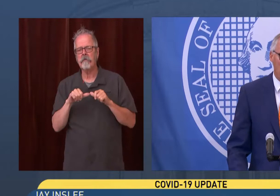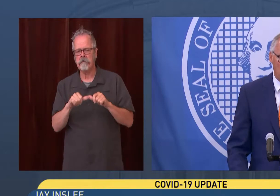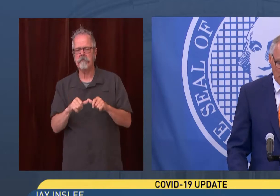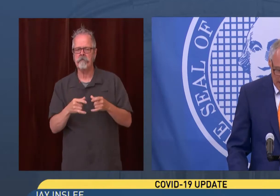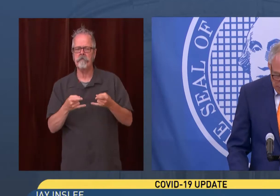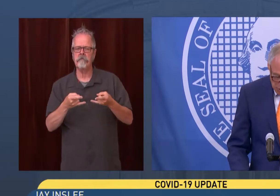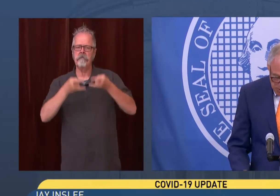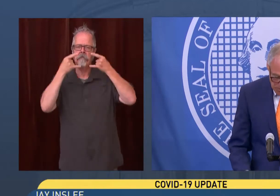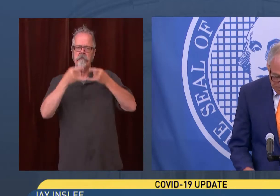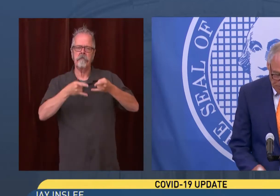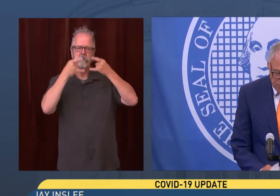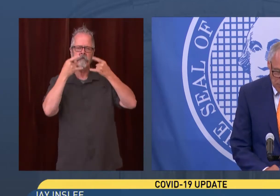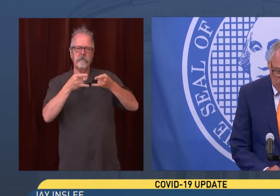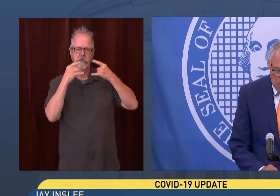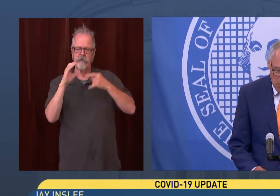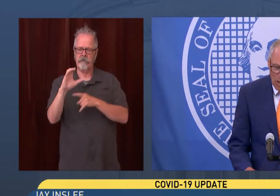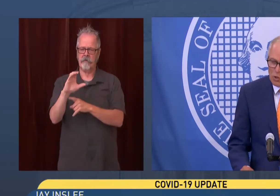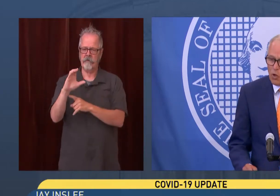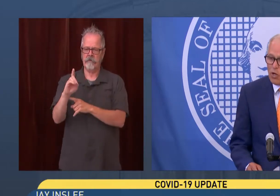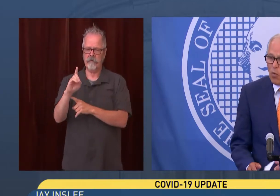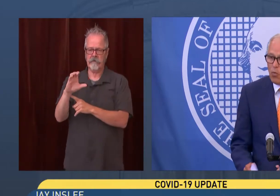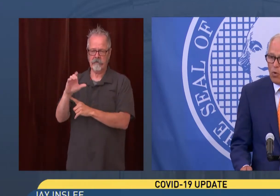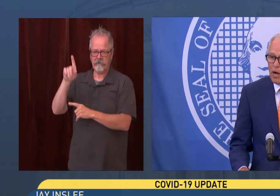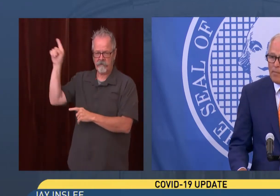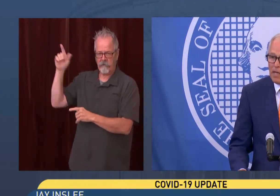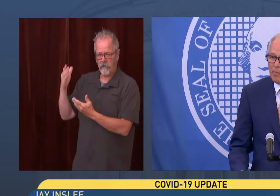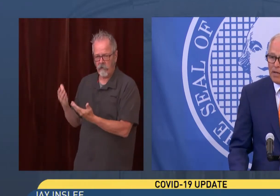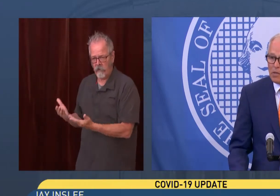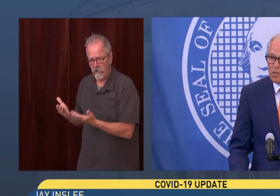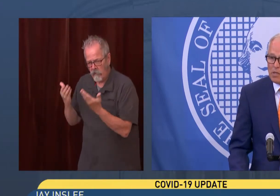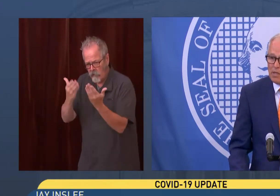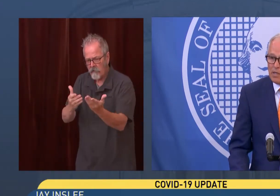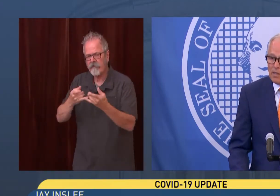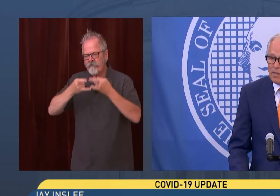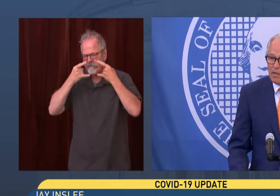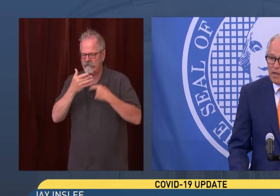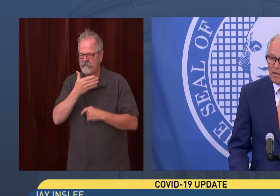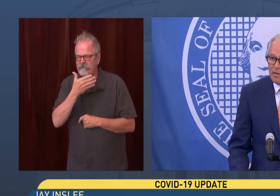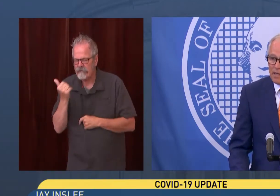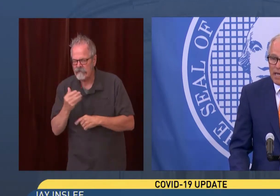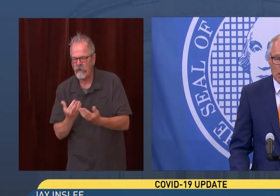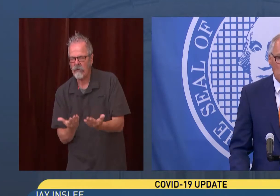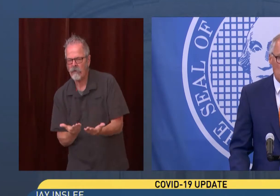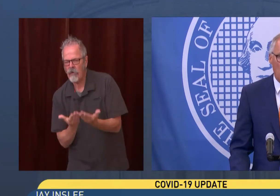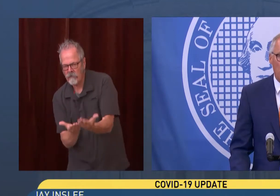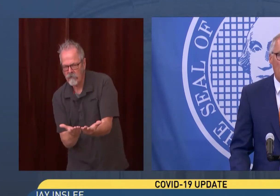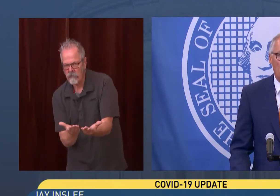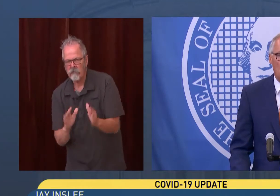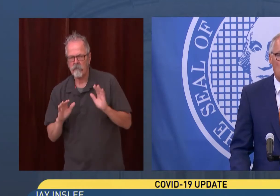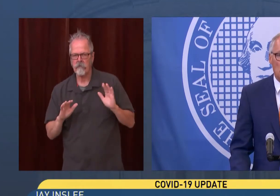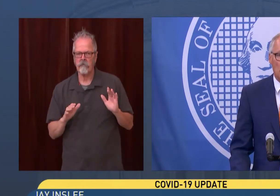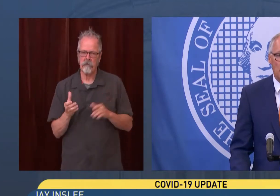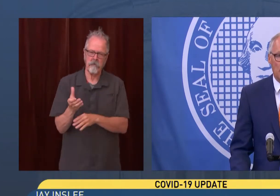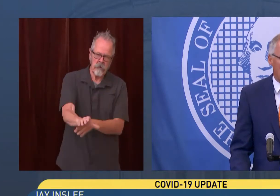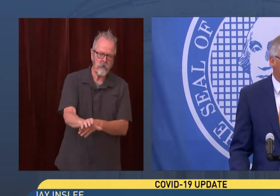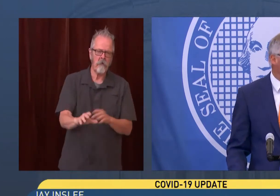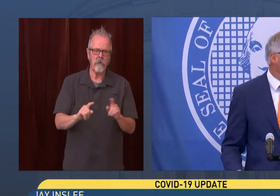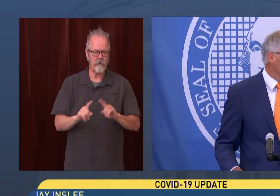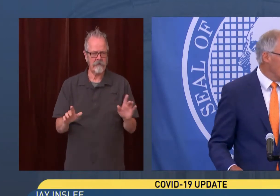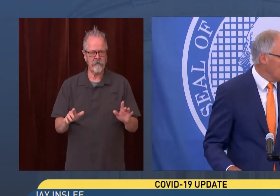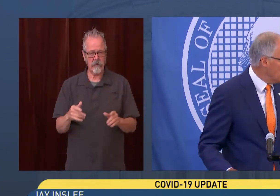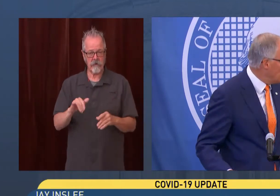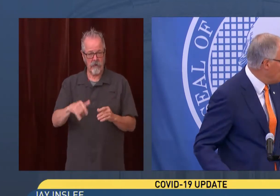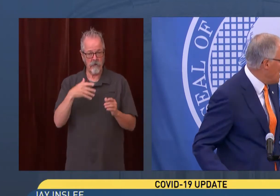CDC recommendations. I want to show you what I mean by this. The case is going up, you'll see the